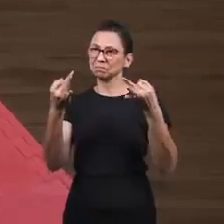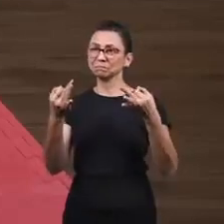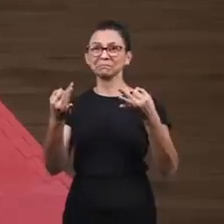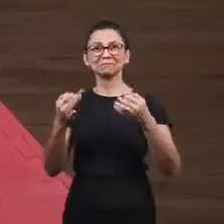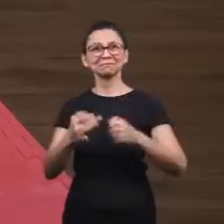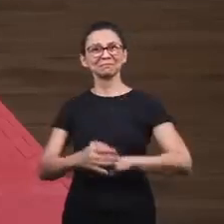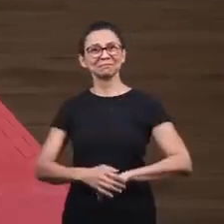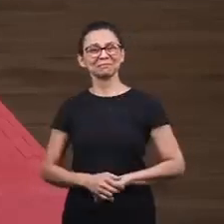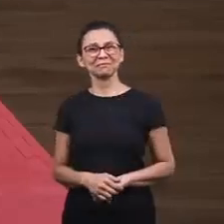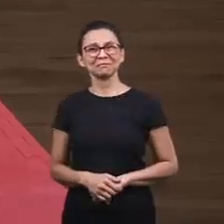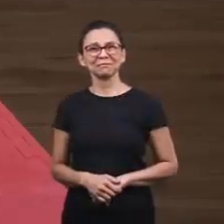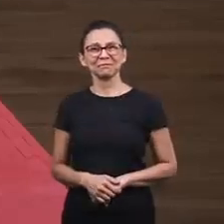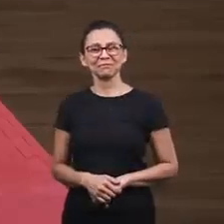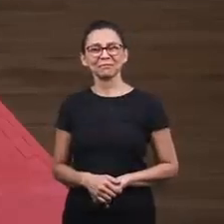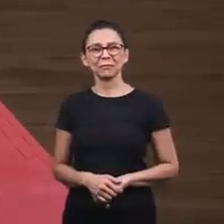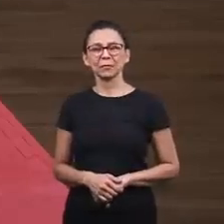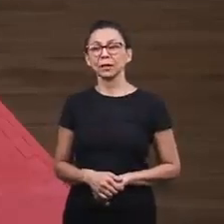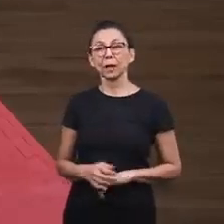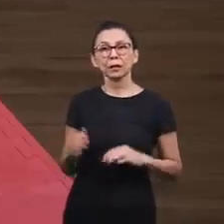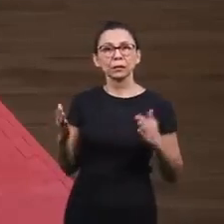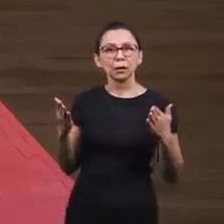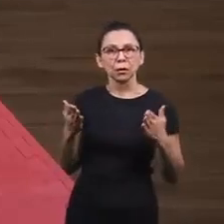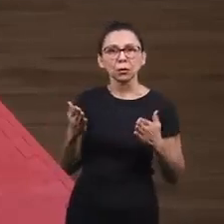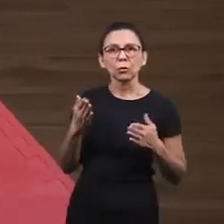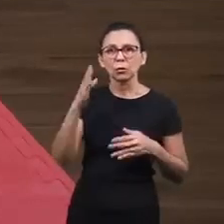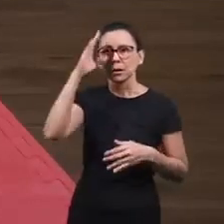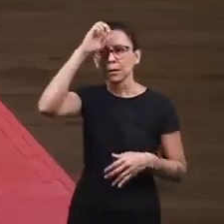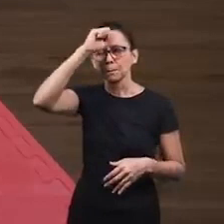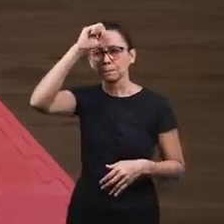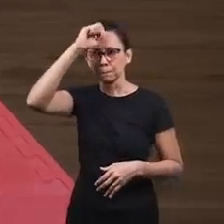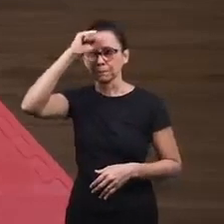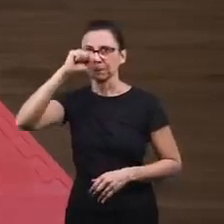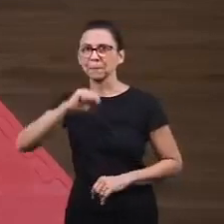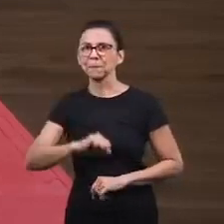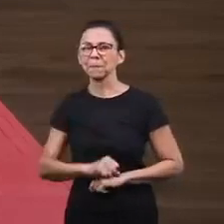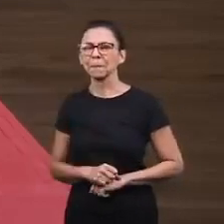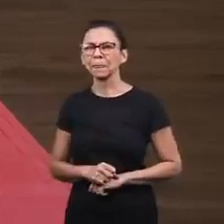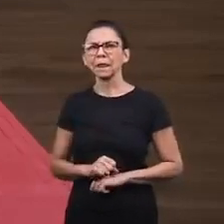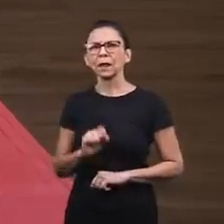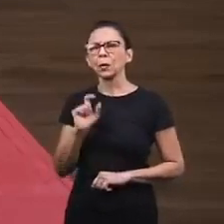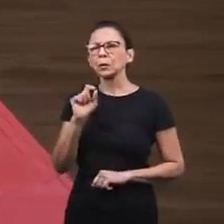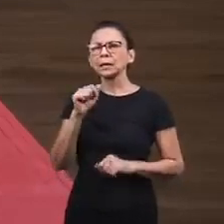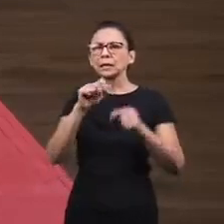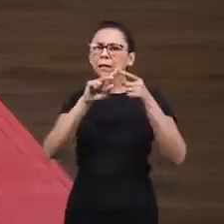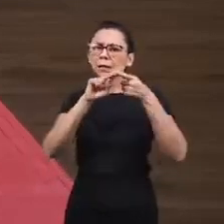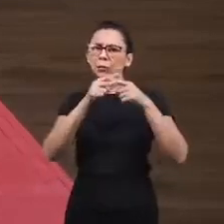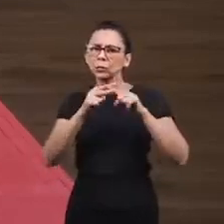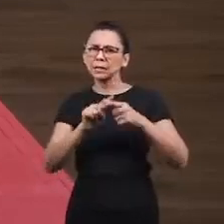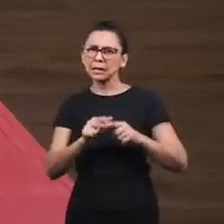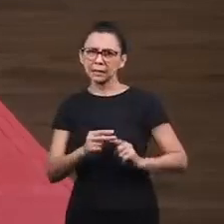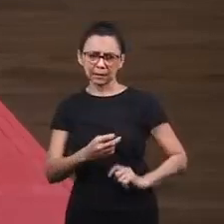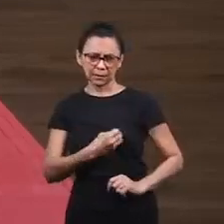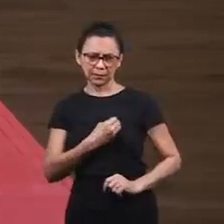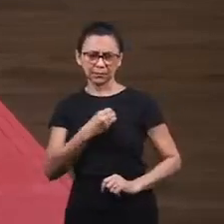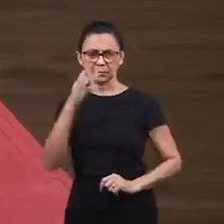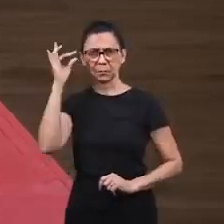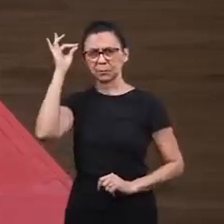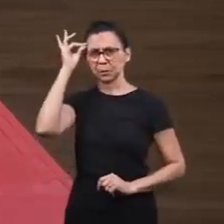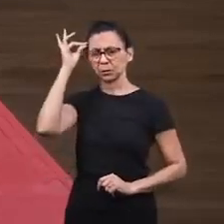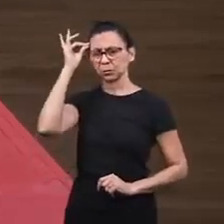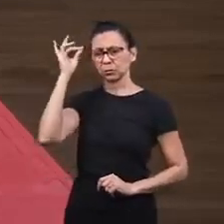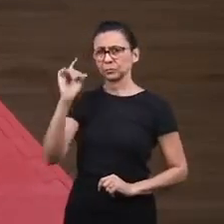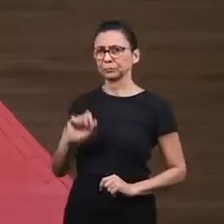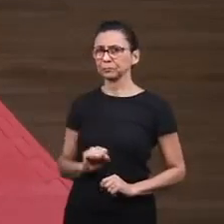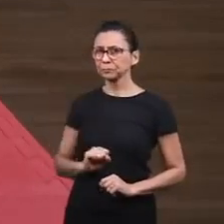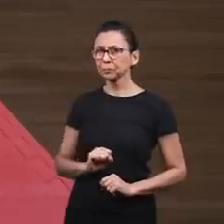the house. And it's perfect again. And today, we're going to learn what it means to restore our